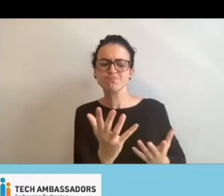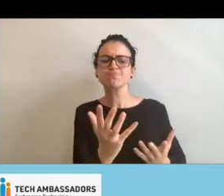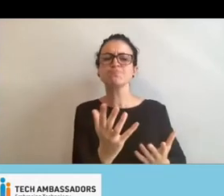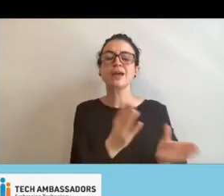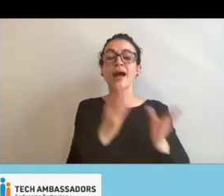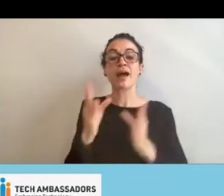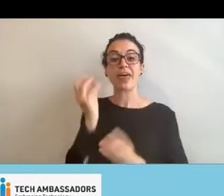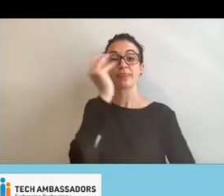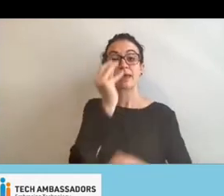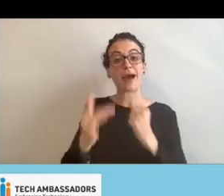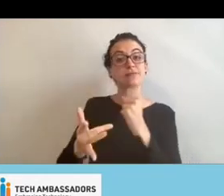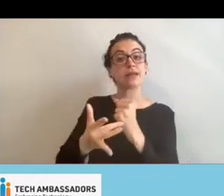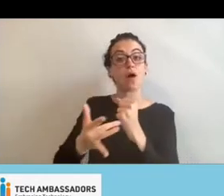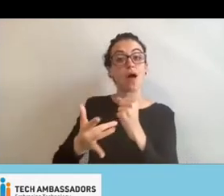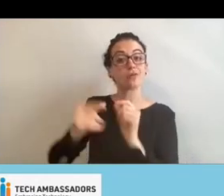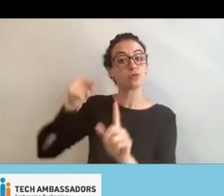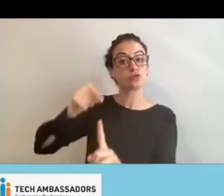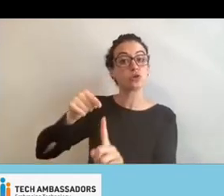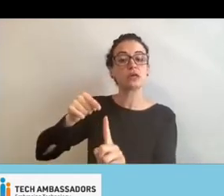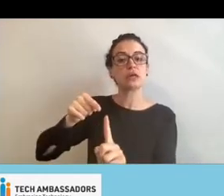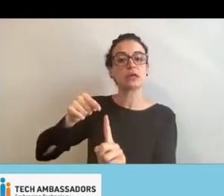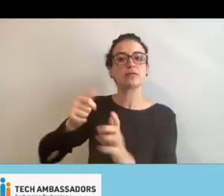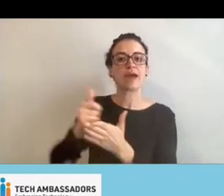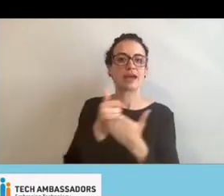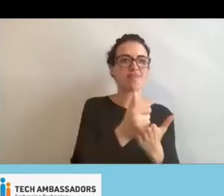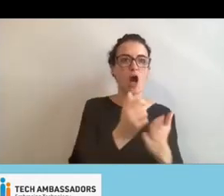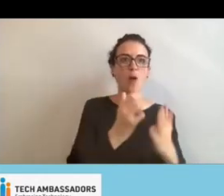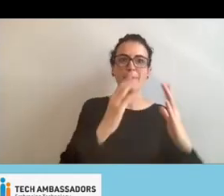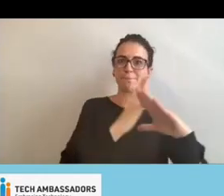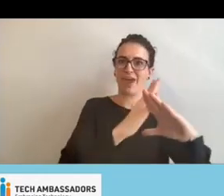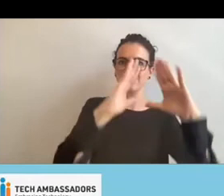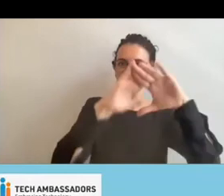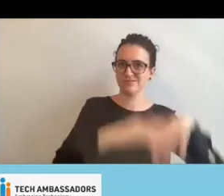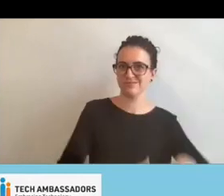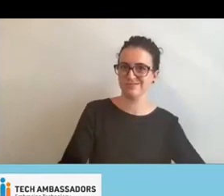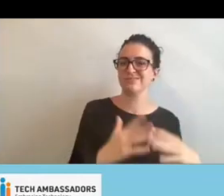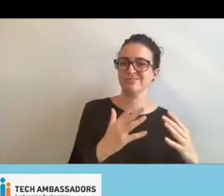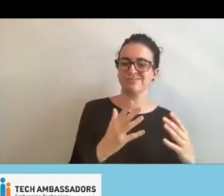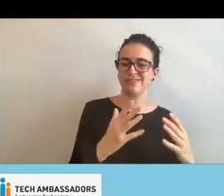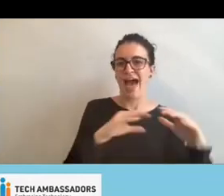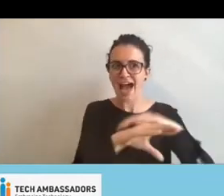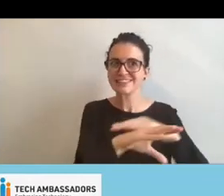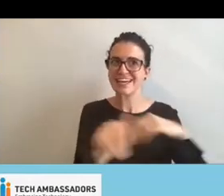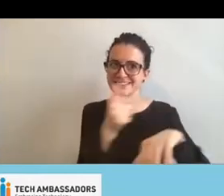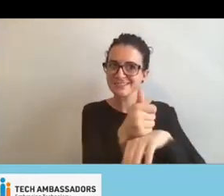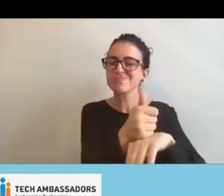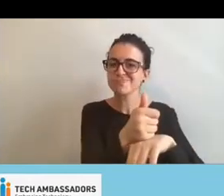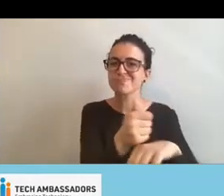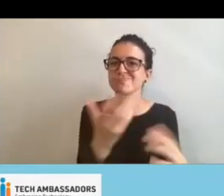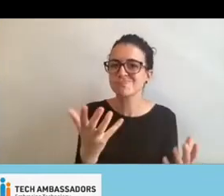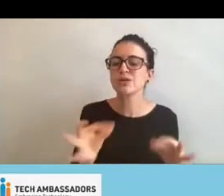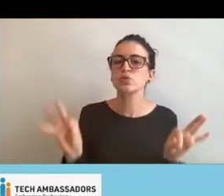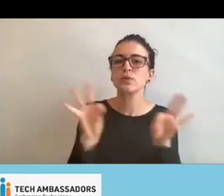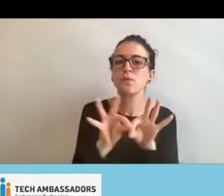to make things more accessible. I just think that we have to continue our work.